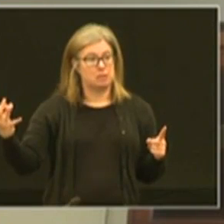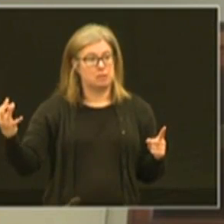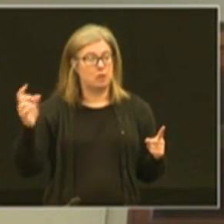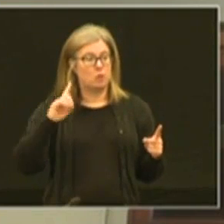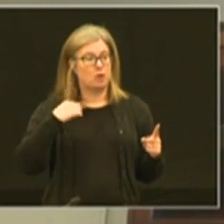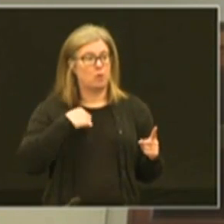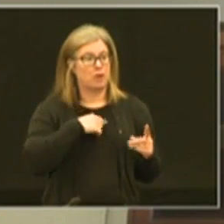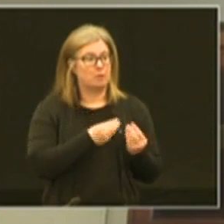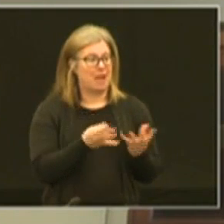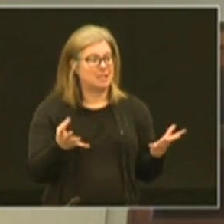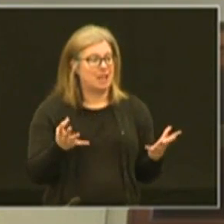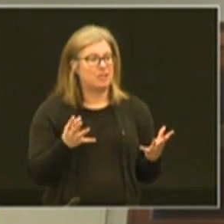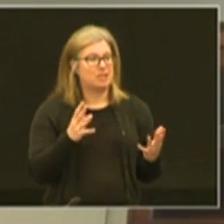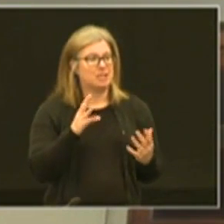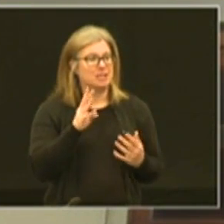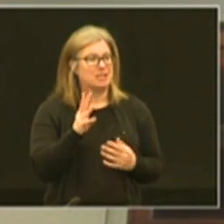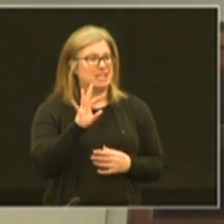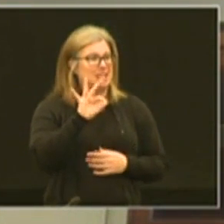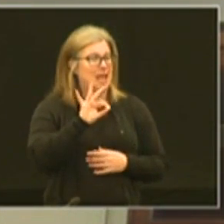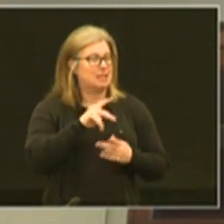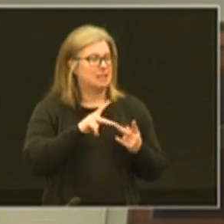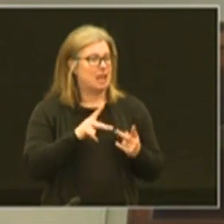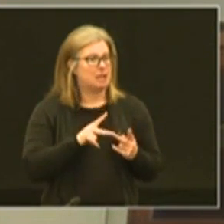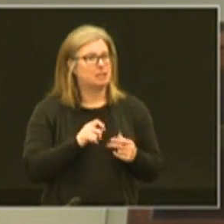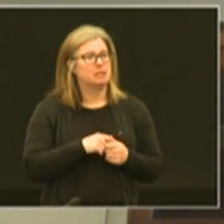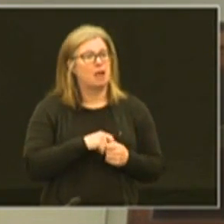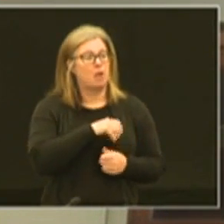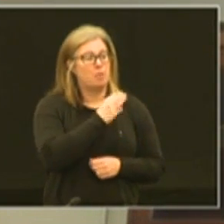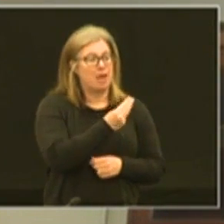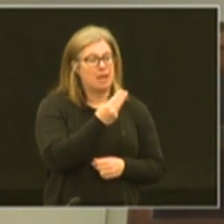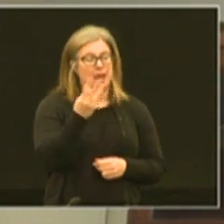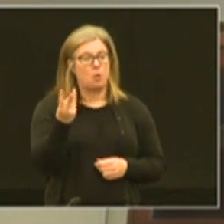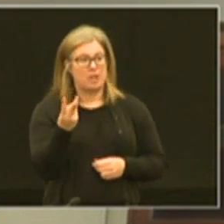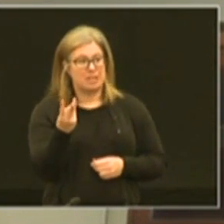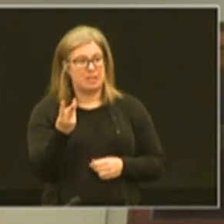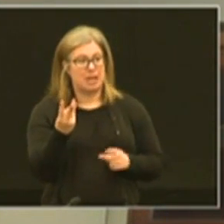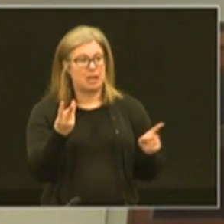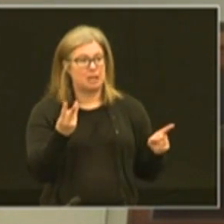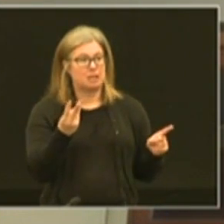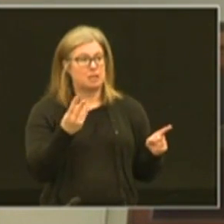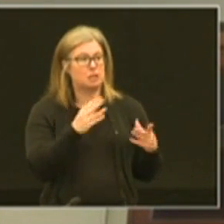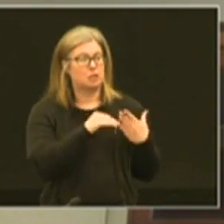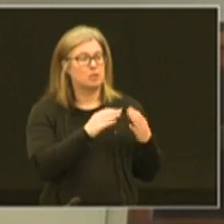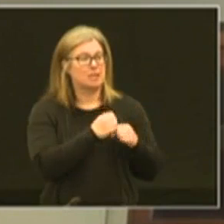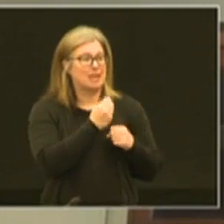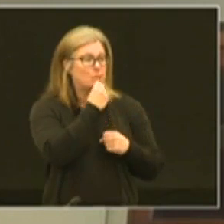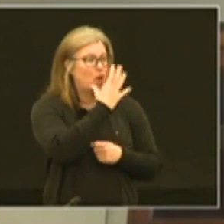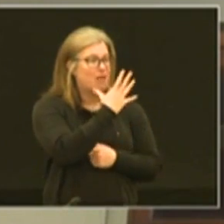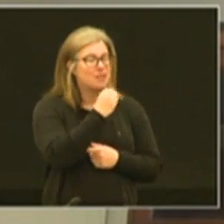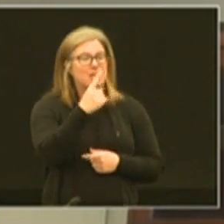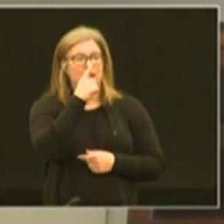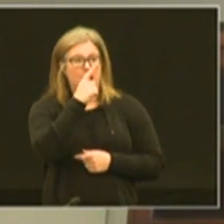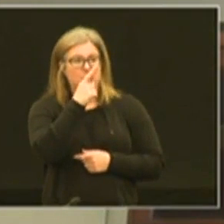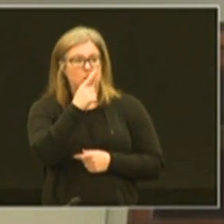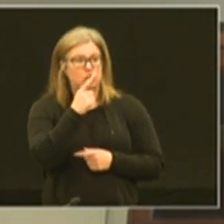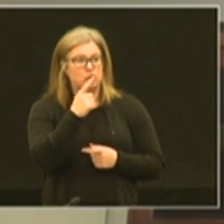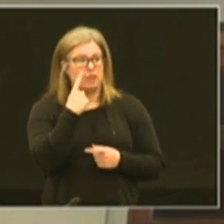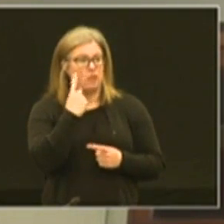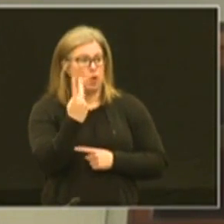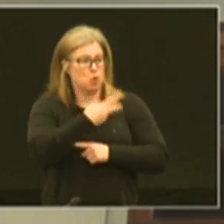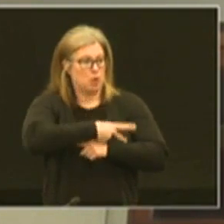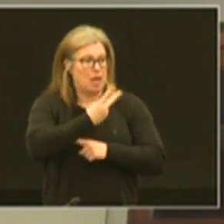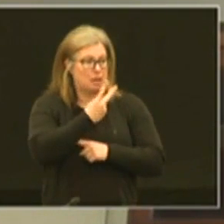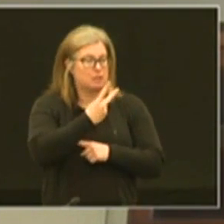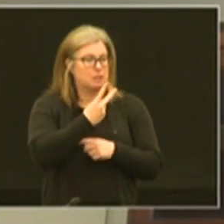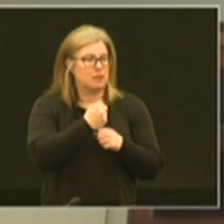where we could pass out at these 69 sites and on Monday and Wednesday students can get breakfast and lunch for two